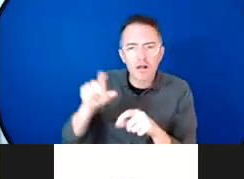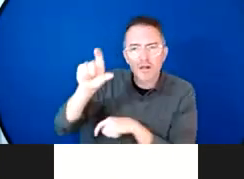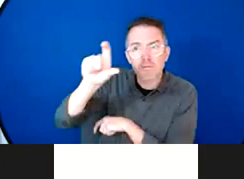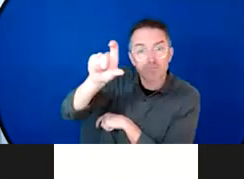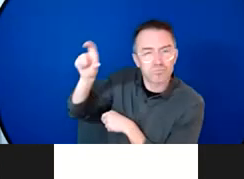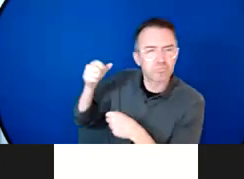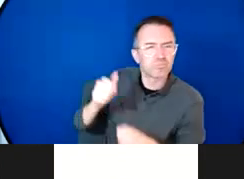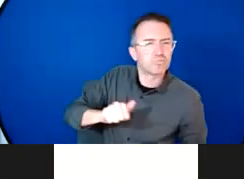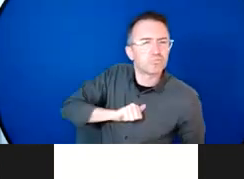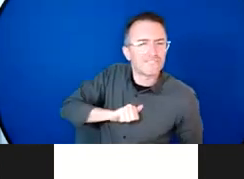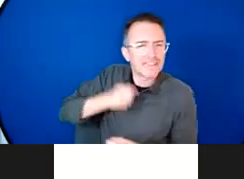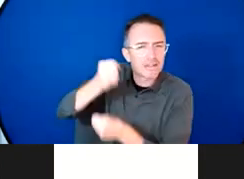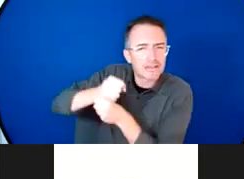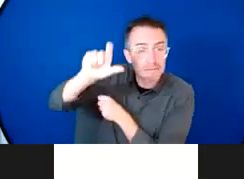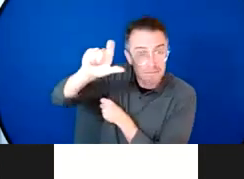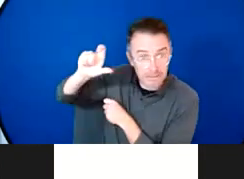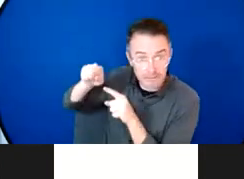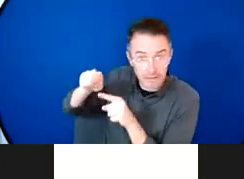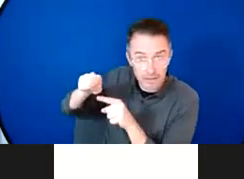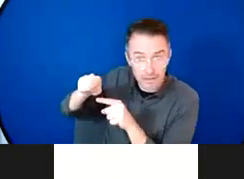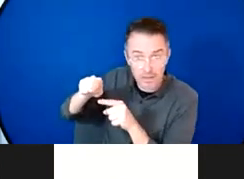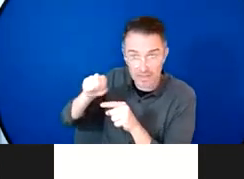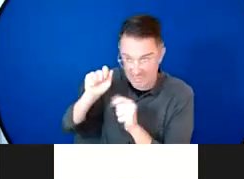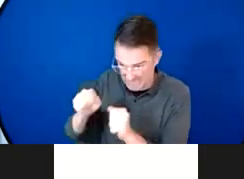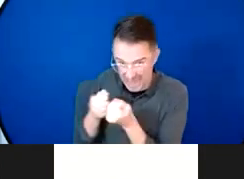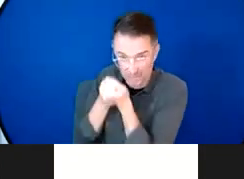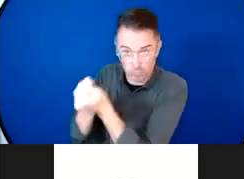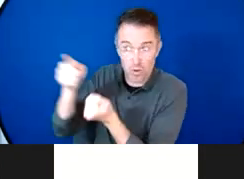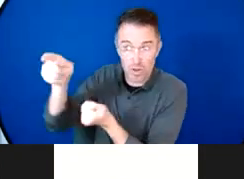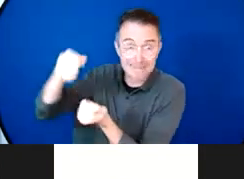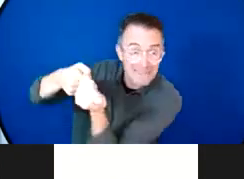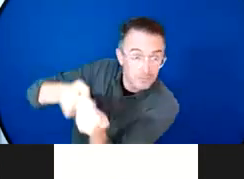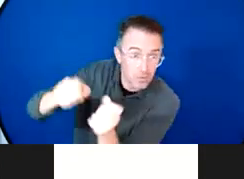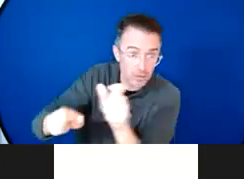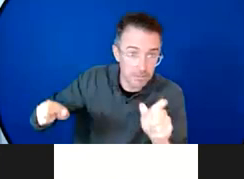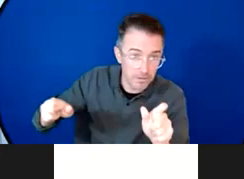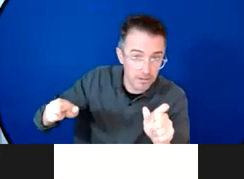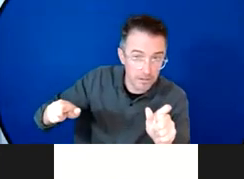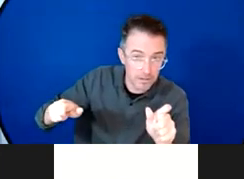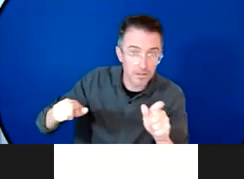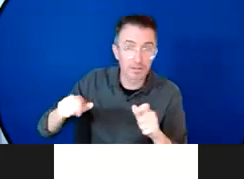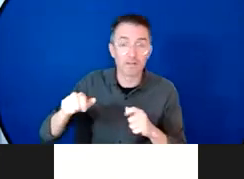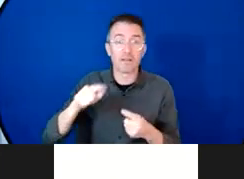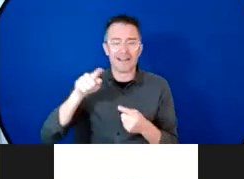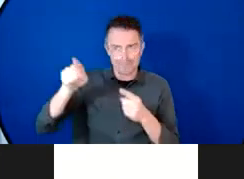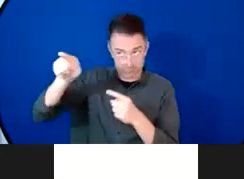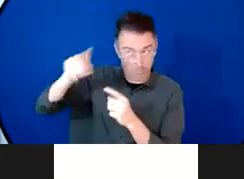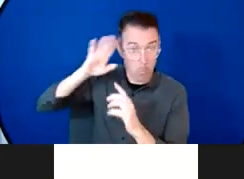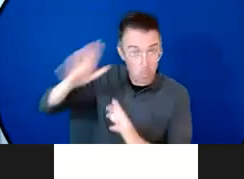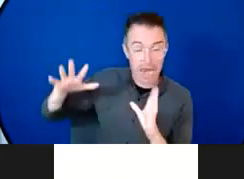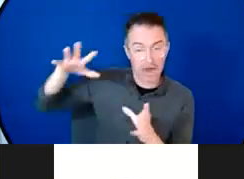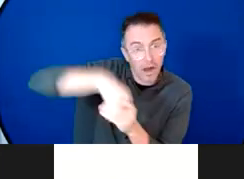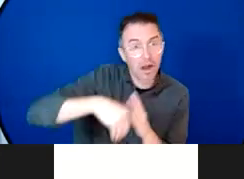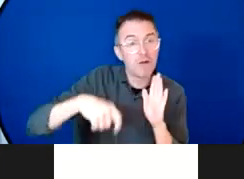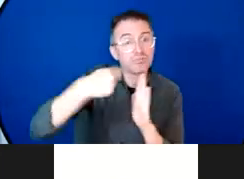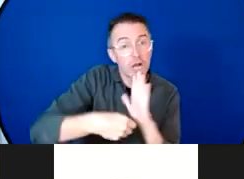benefits that contribute to sexual reproductive health rights and projects in that